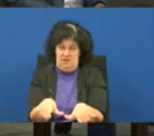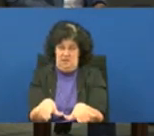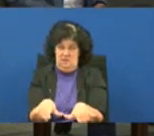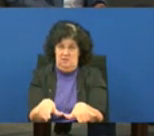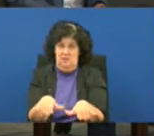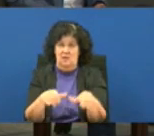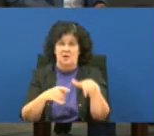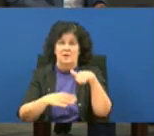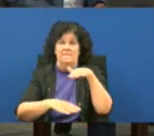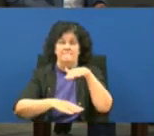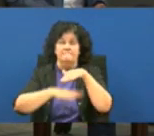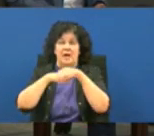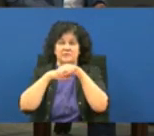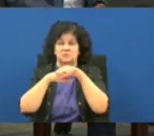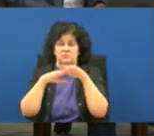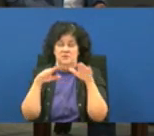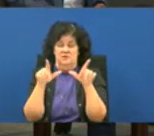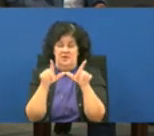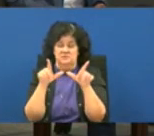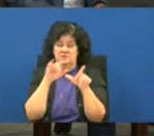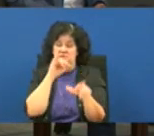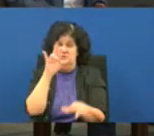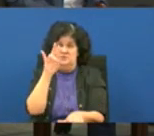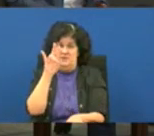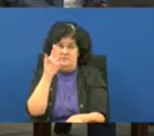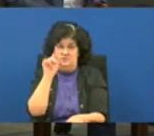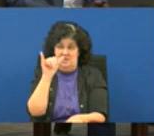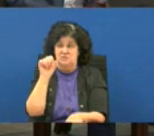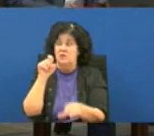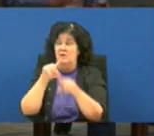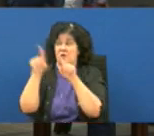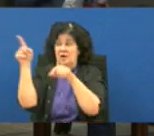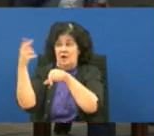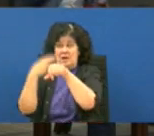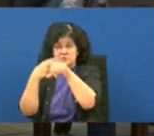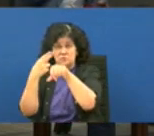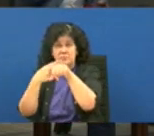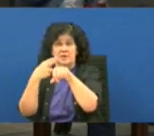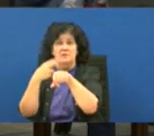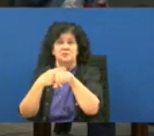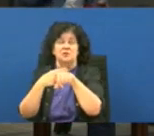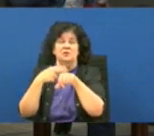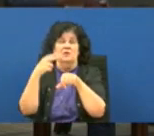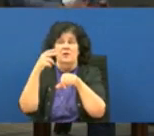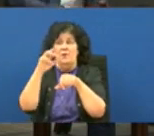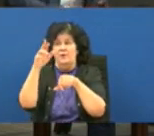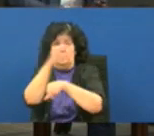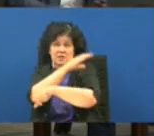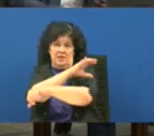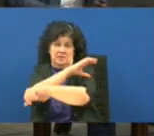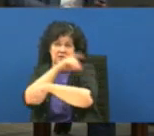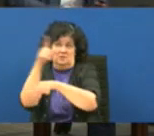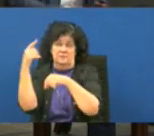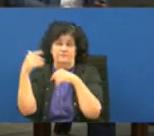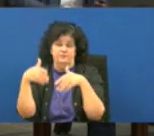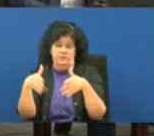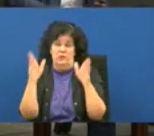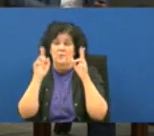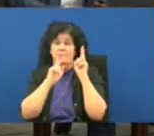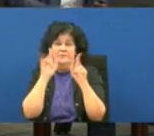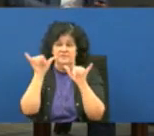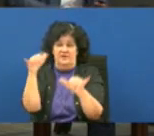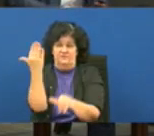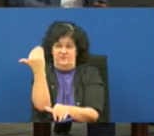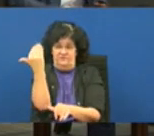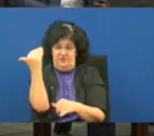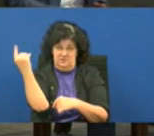maximum according to the license is seven days whereas with the hospital and a freestanding clinic is 15 days so what we've